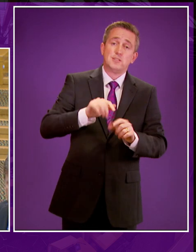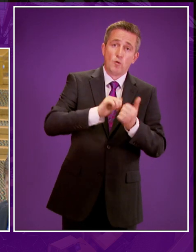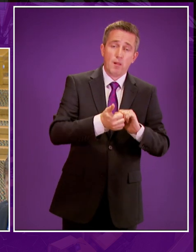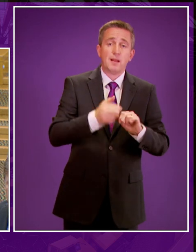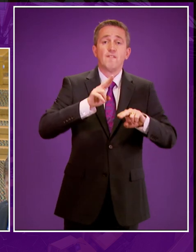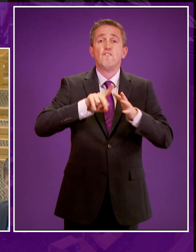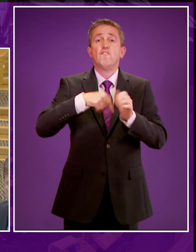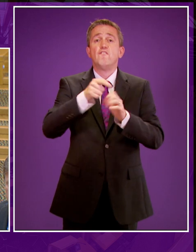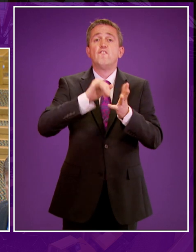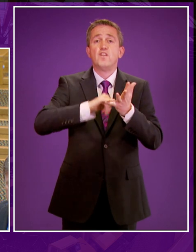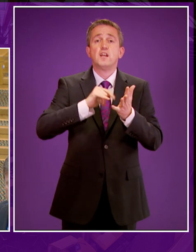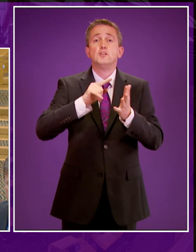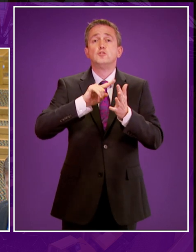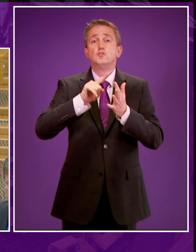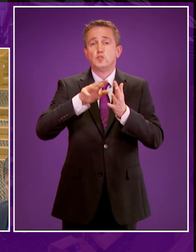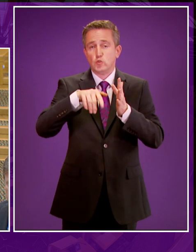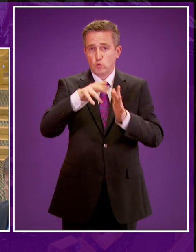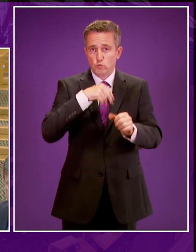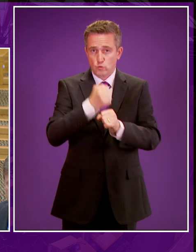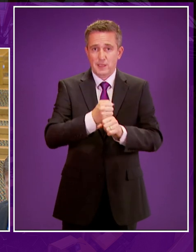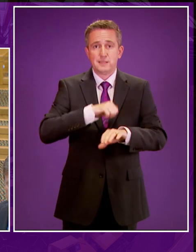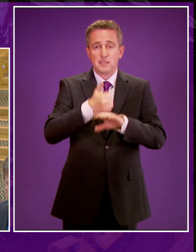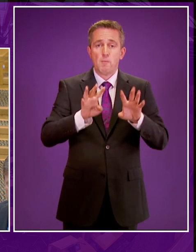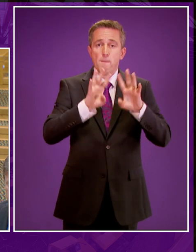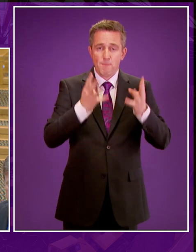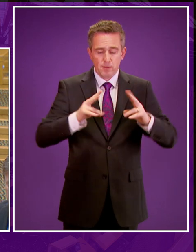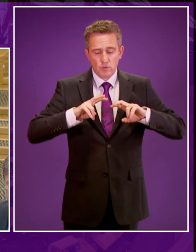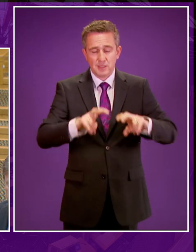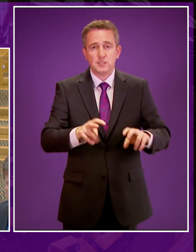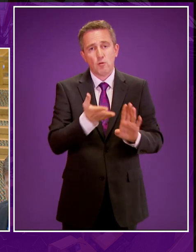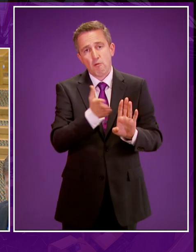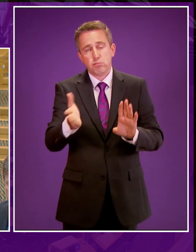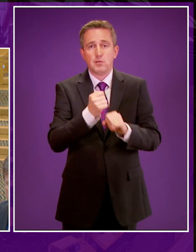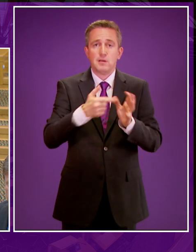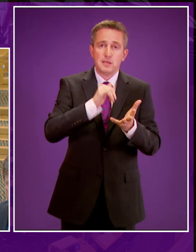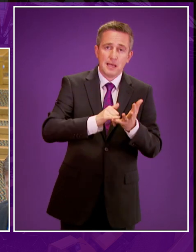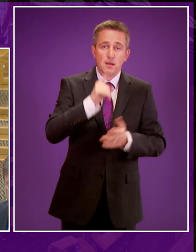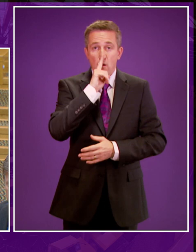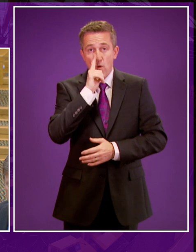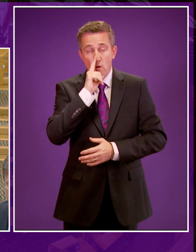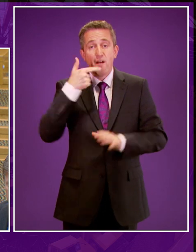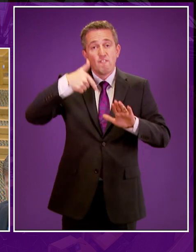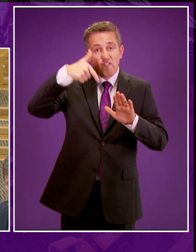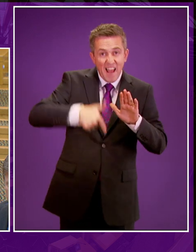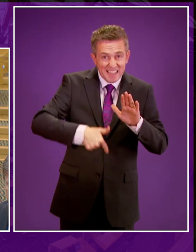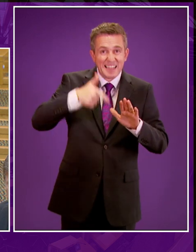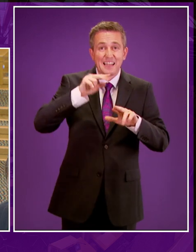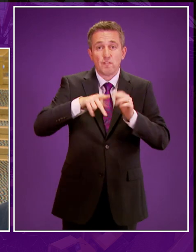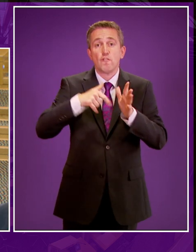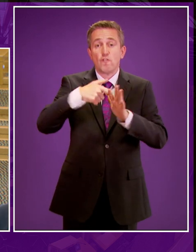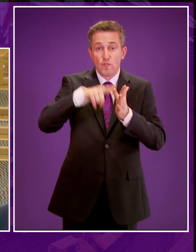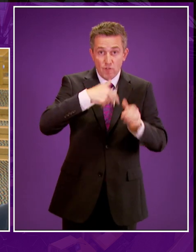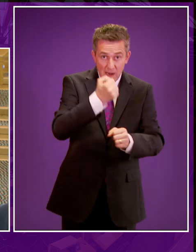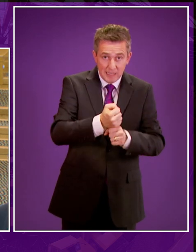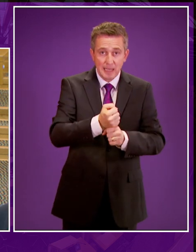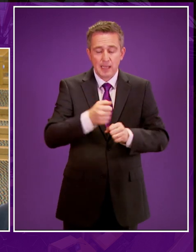established an independent expert scientific panel to examine the evidence on unconventional oil and gas, including hydraulic fracturing or fracking and